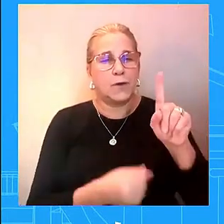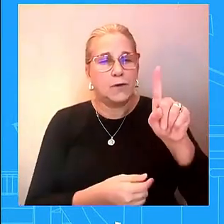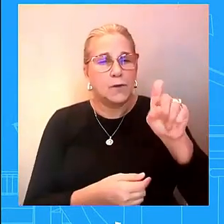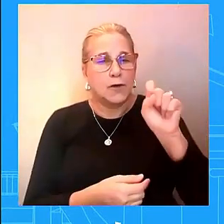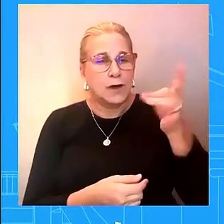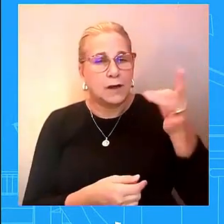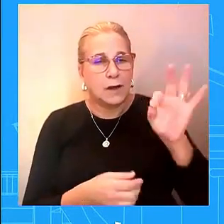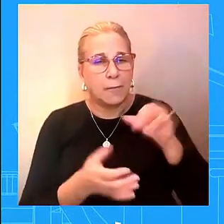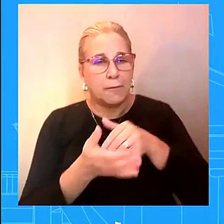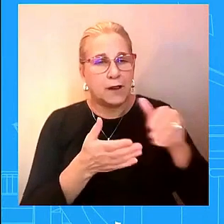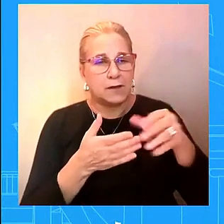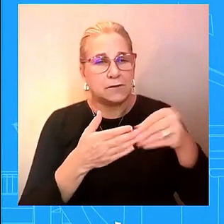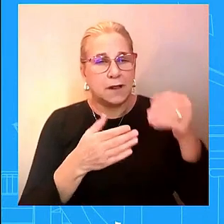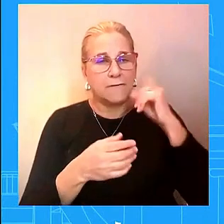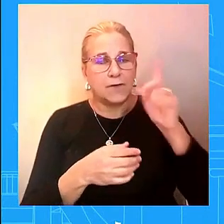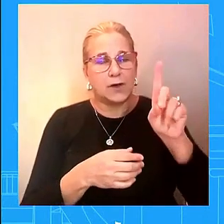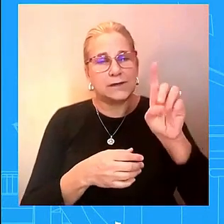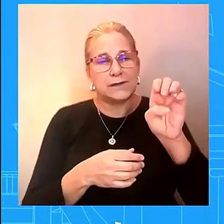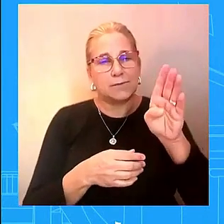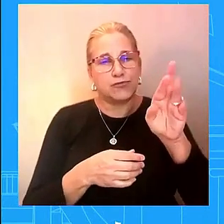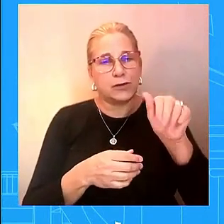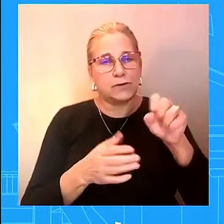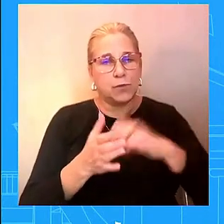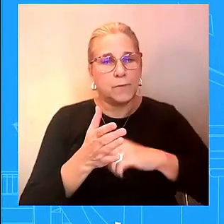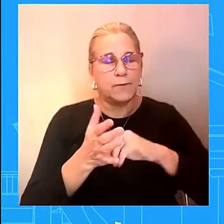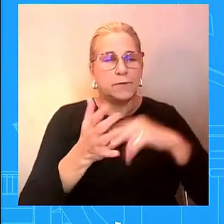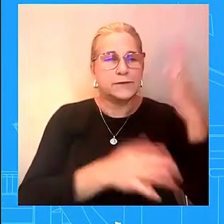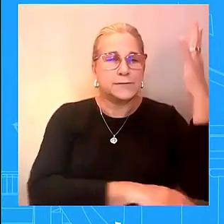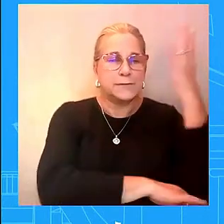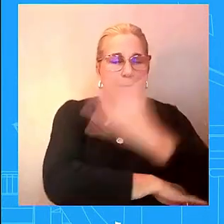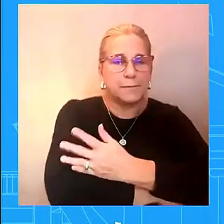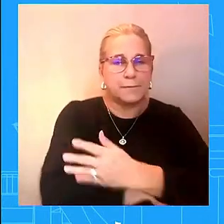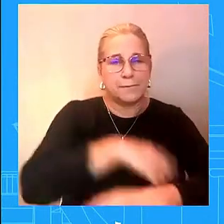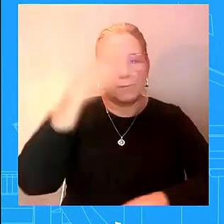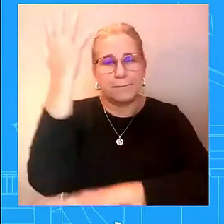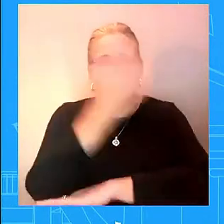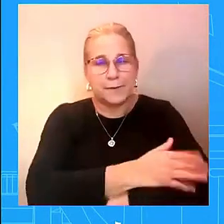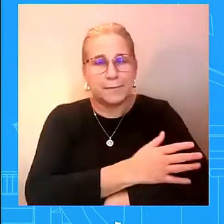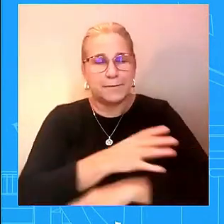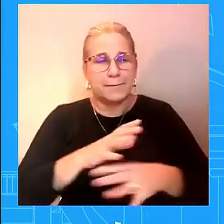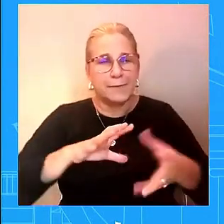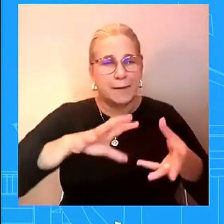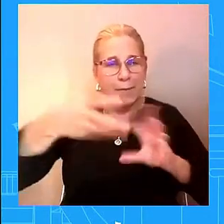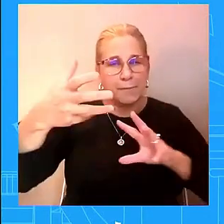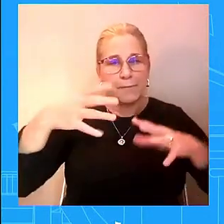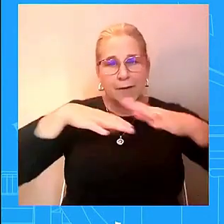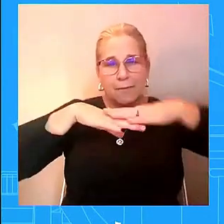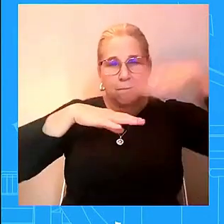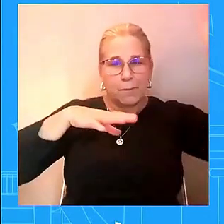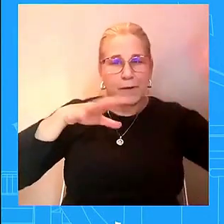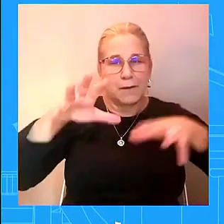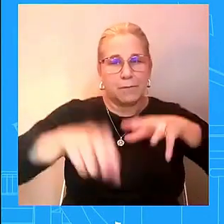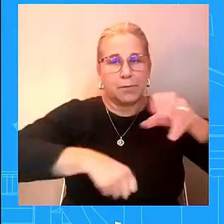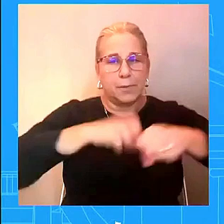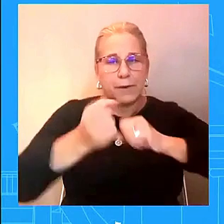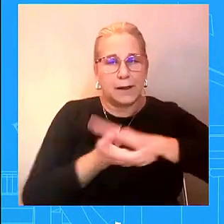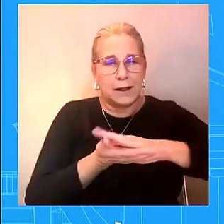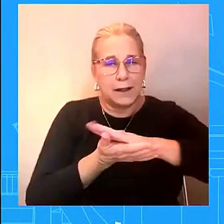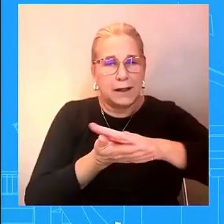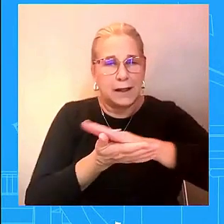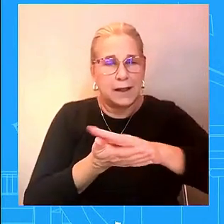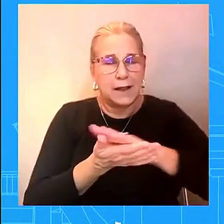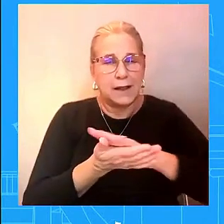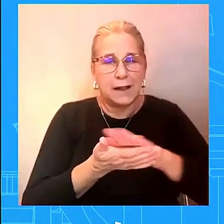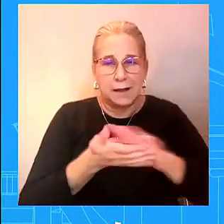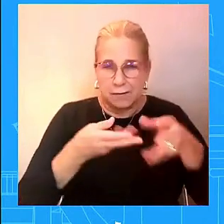of energy of emergency protective measures for the state and the administration also announced that the